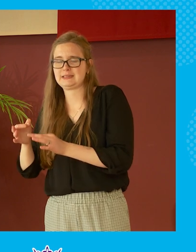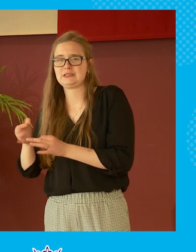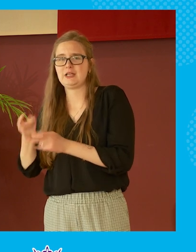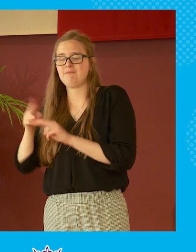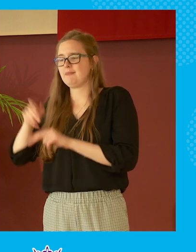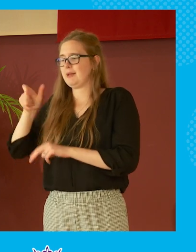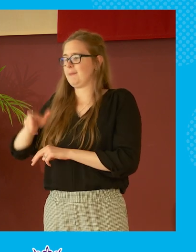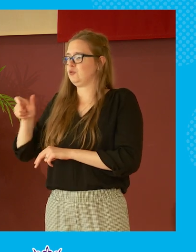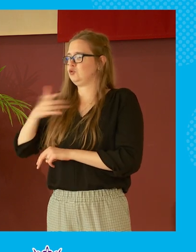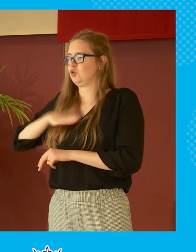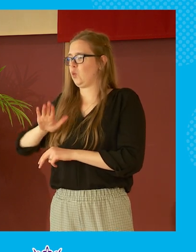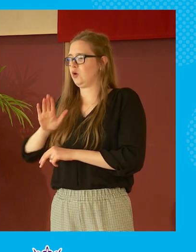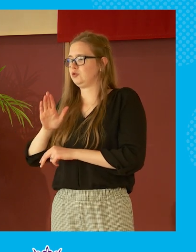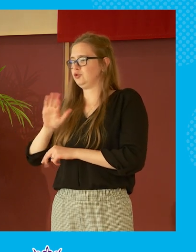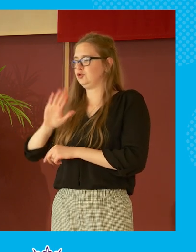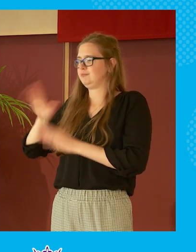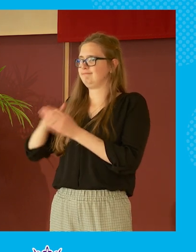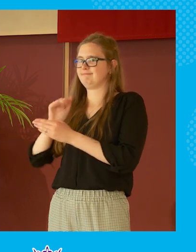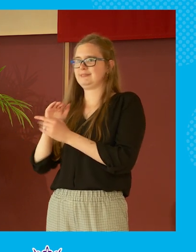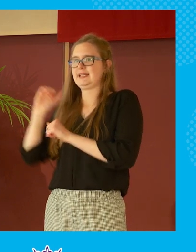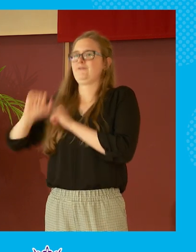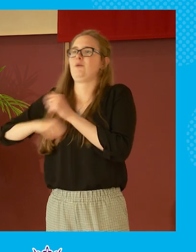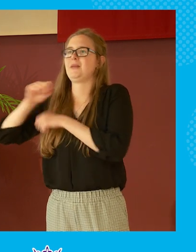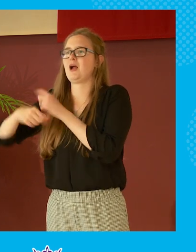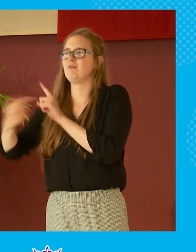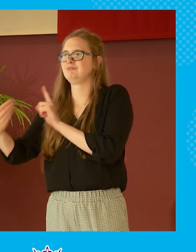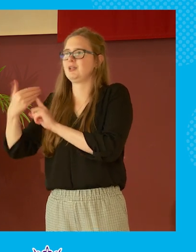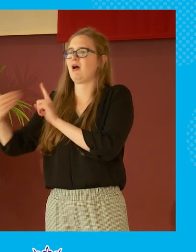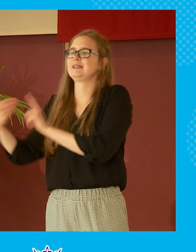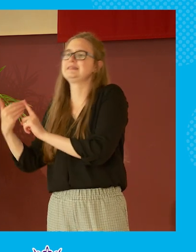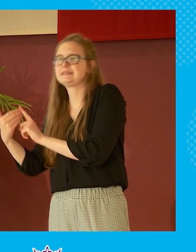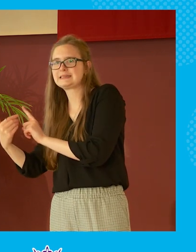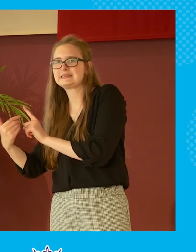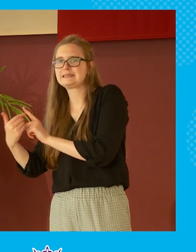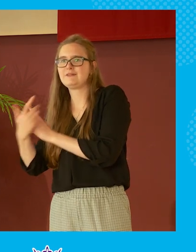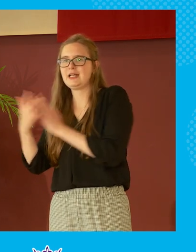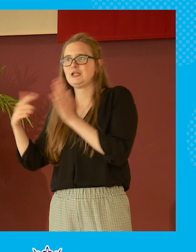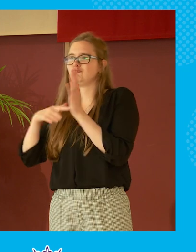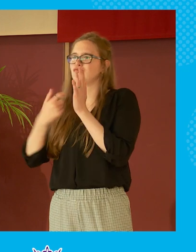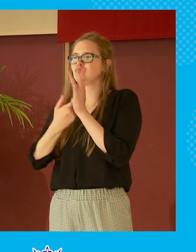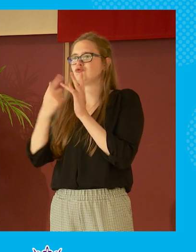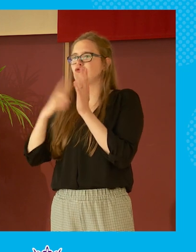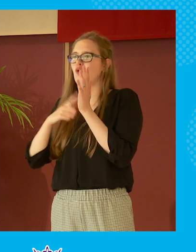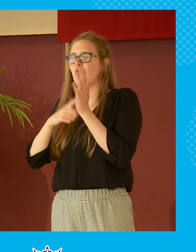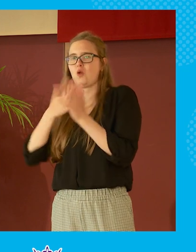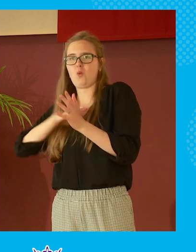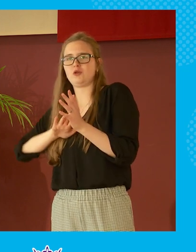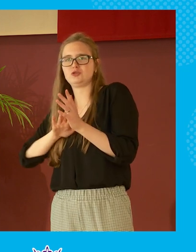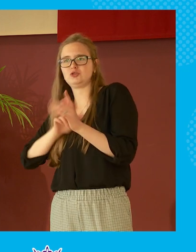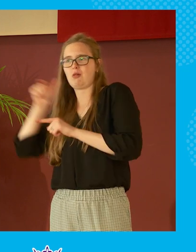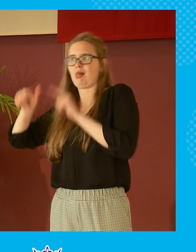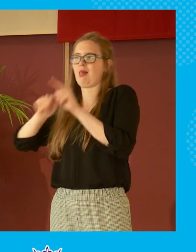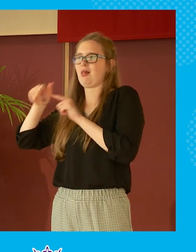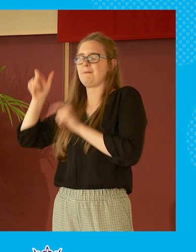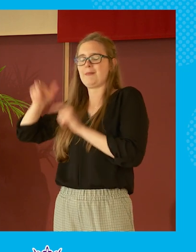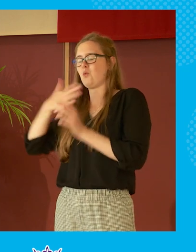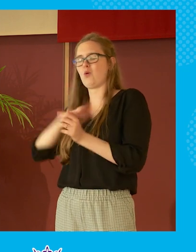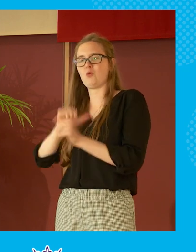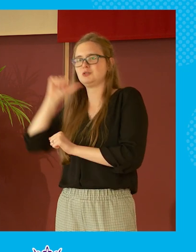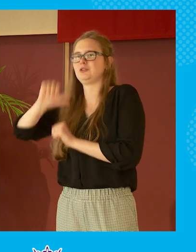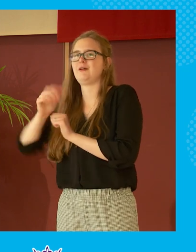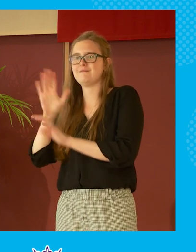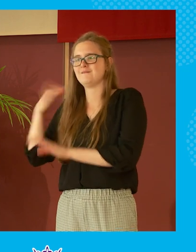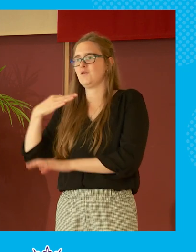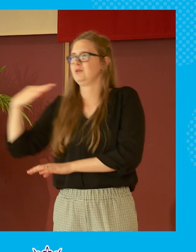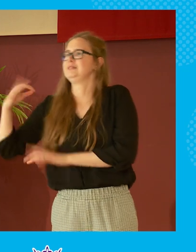to put themselves out there as a target for whatever troll wants to have a go at them people will not want to come forward and i i just think